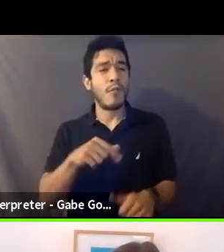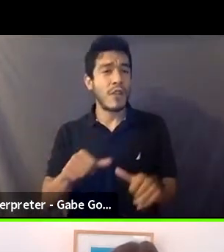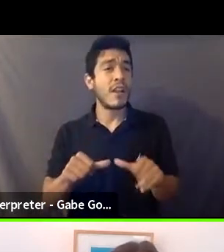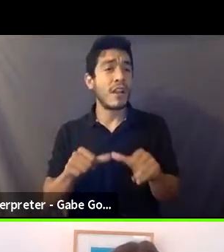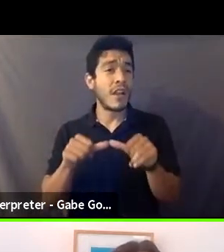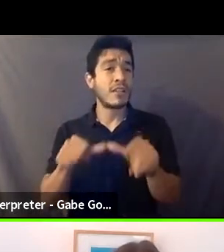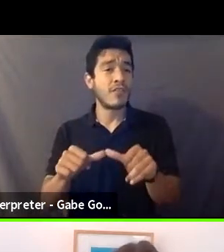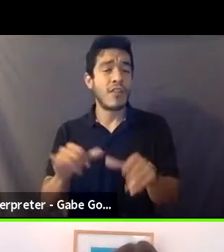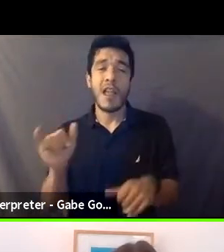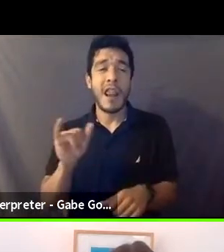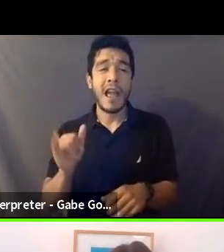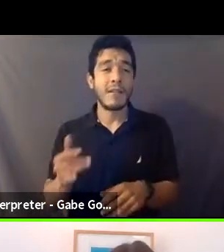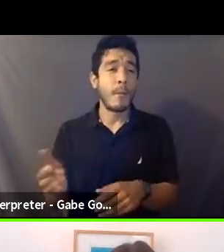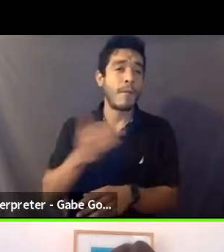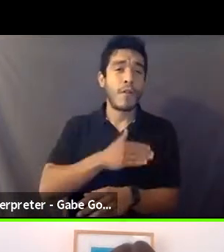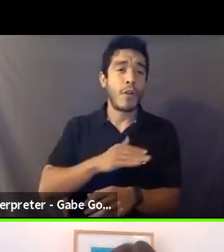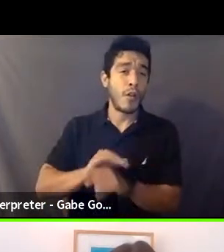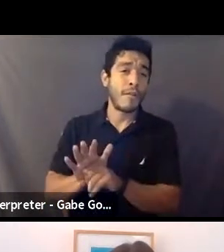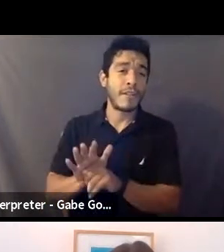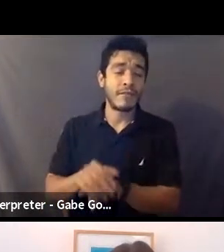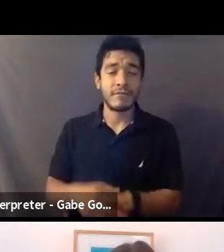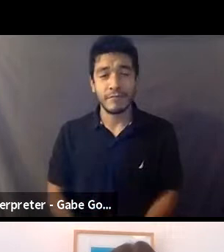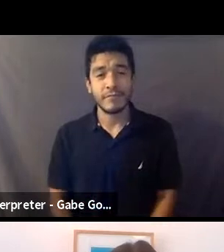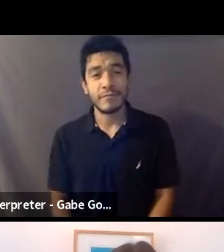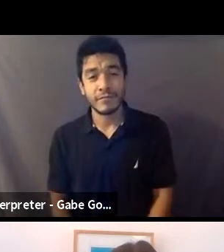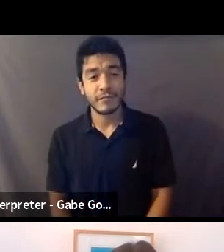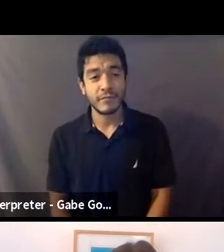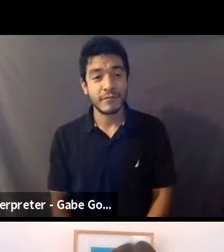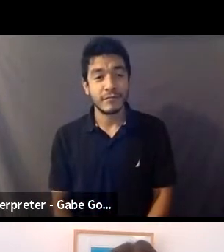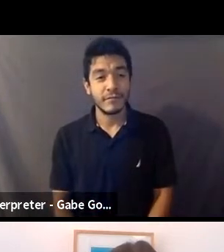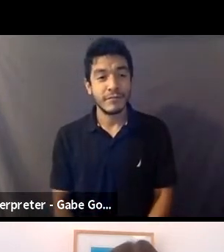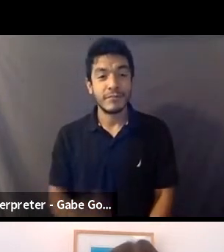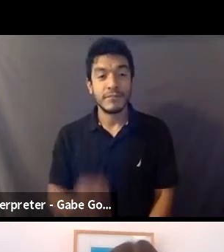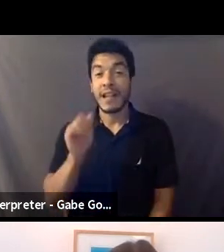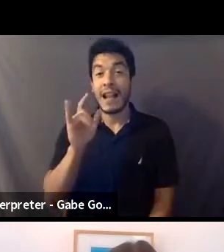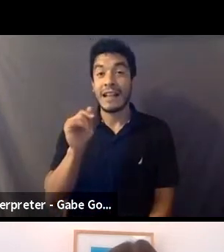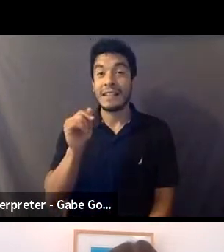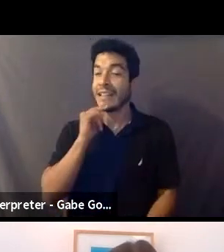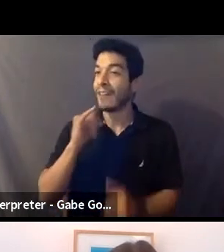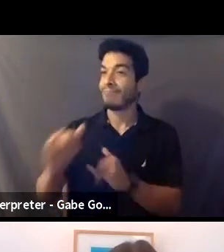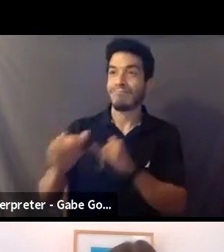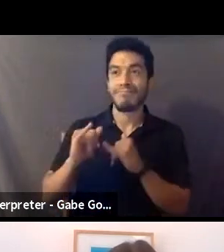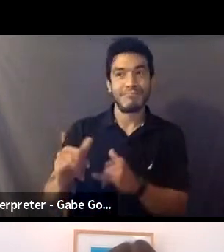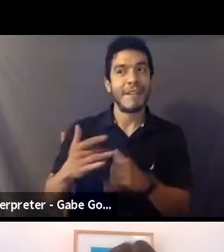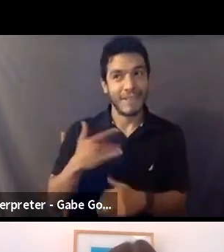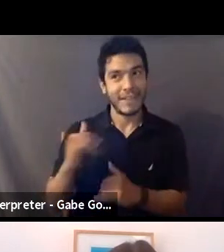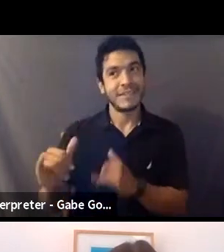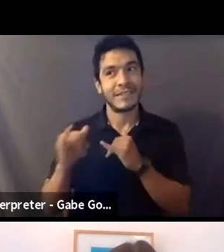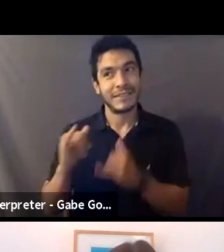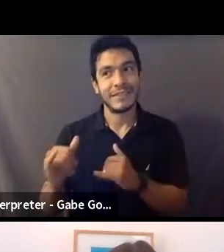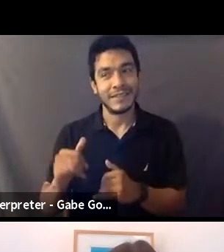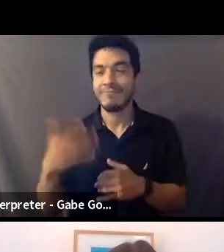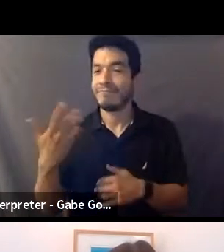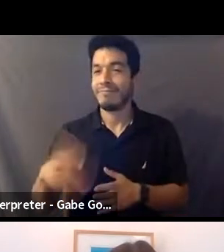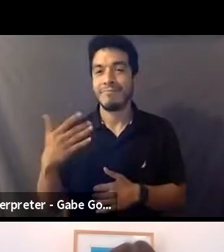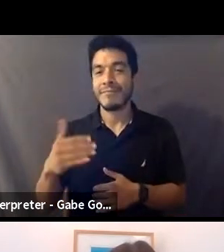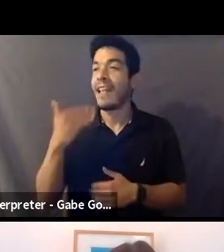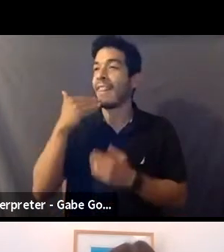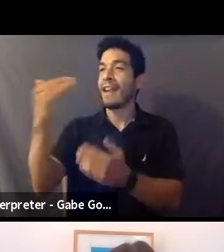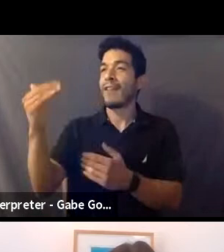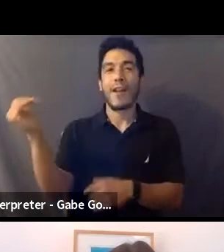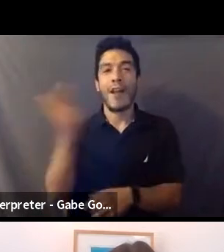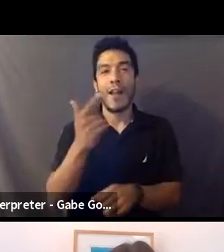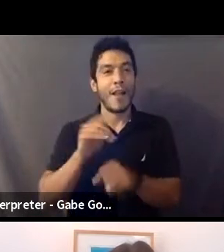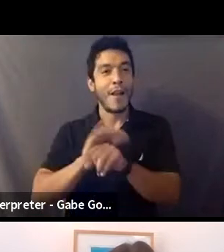pre-pandemic. Me too. Right there with you, Amanda, um, major shout out to all of the COVID